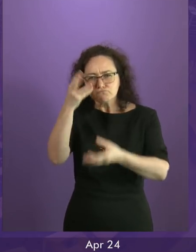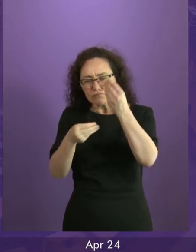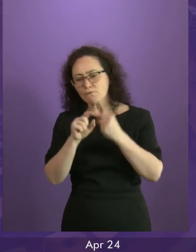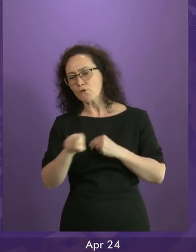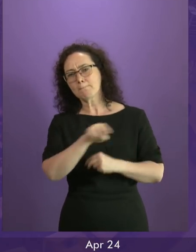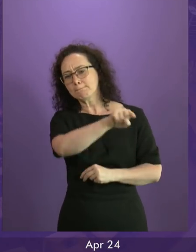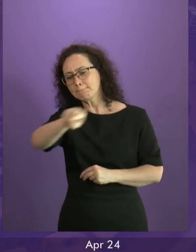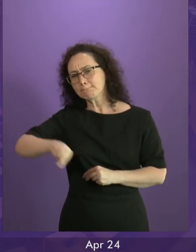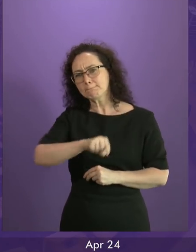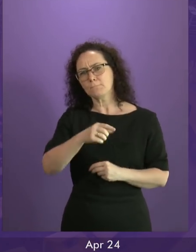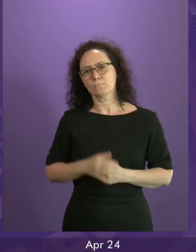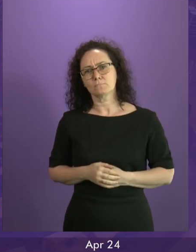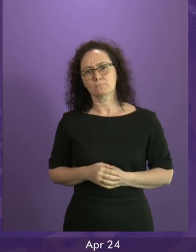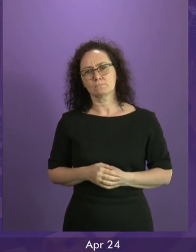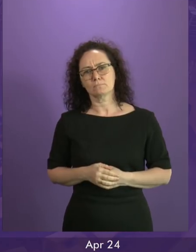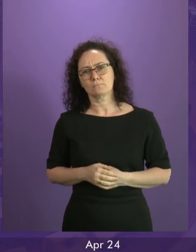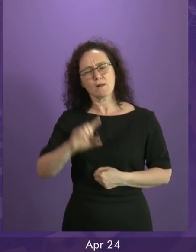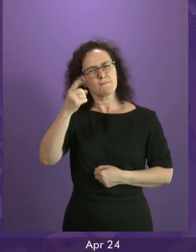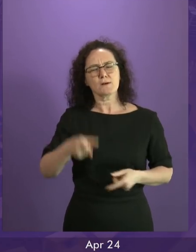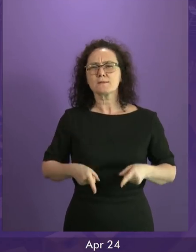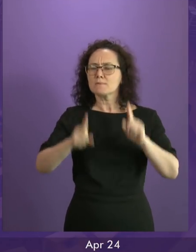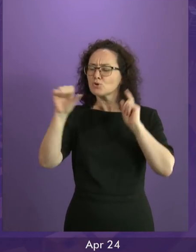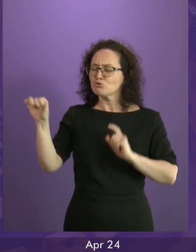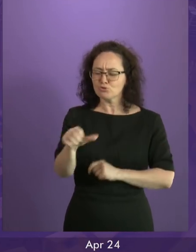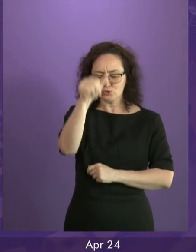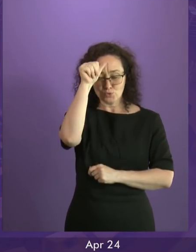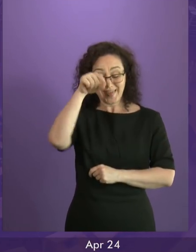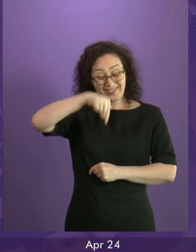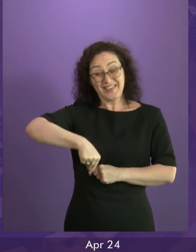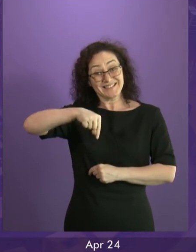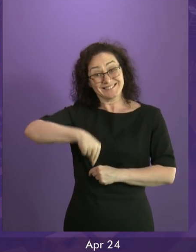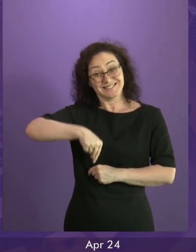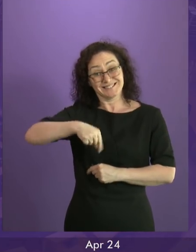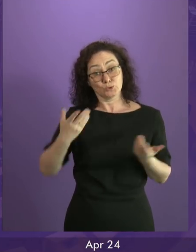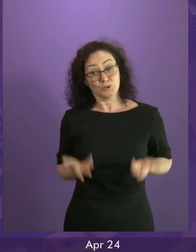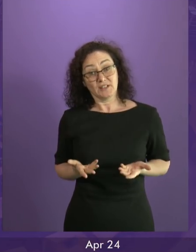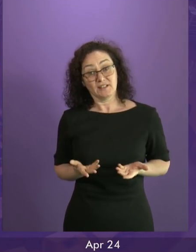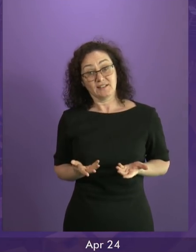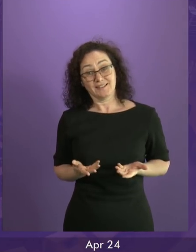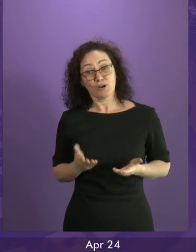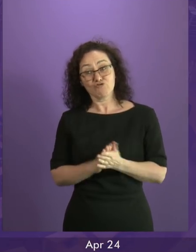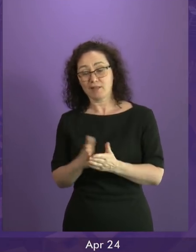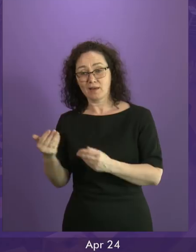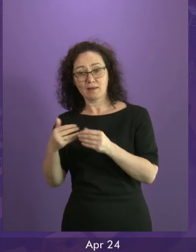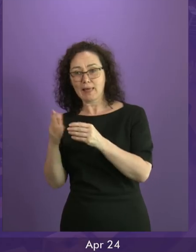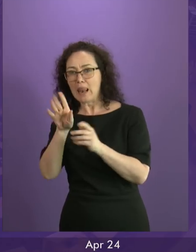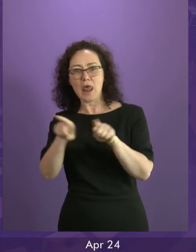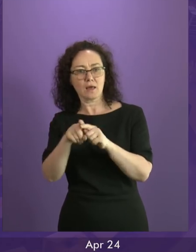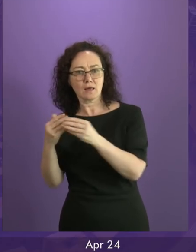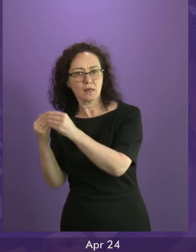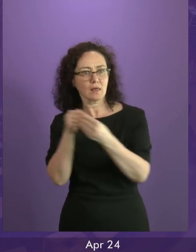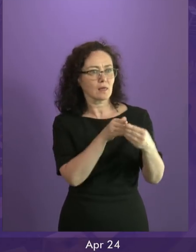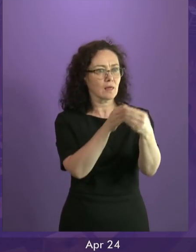The First Minister should know that this debate is a distraction from the real and serious problems Scotland faces.